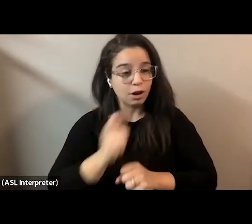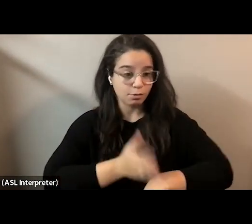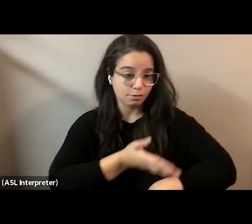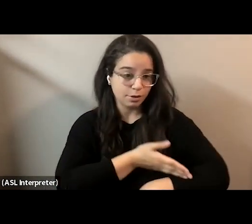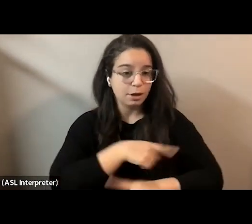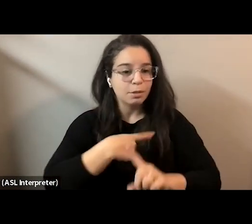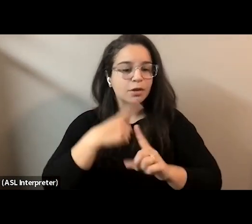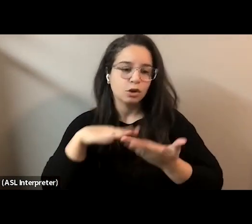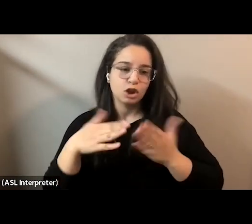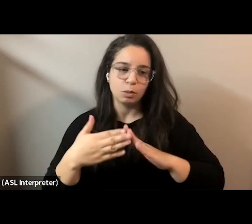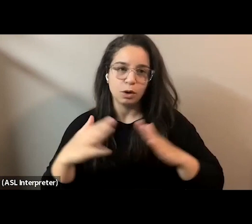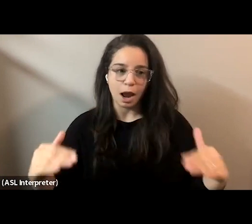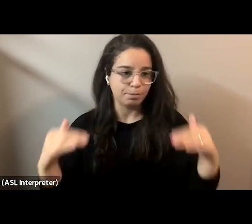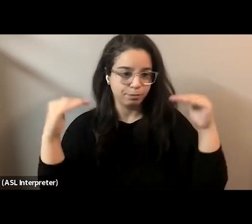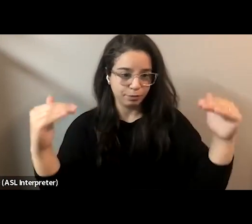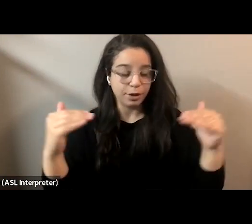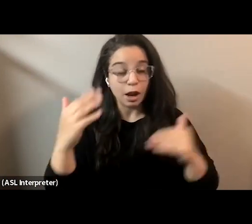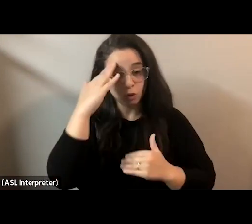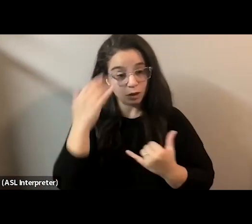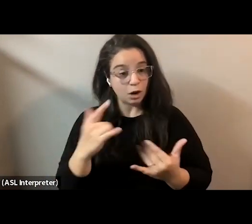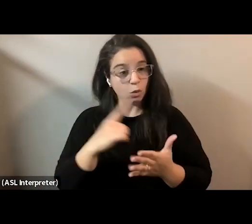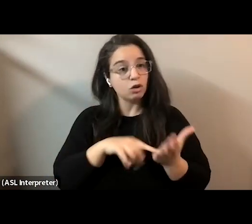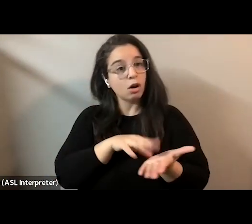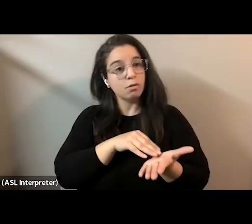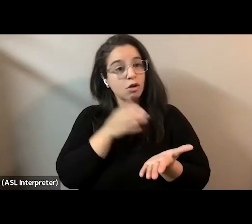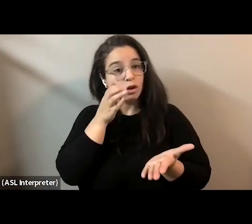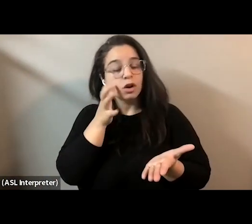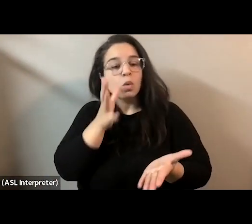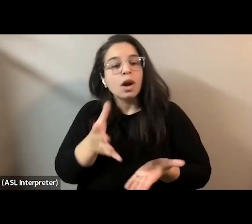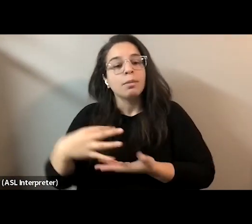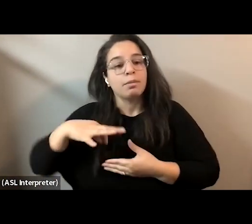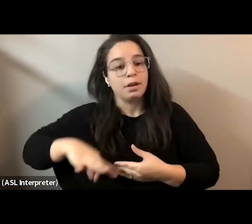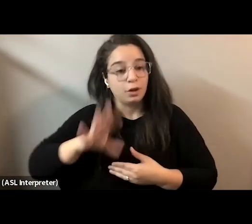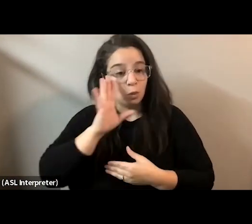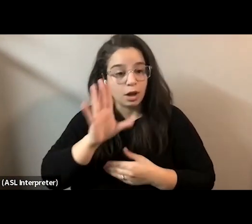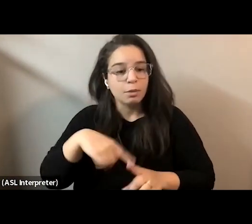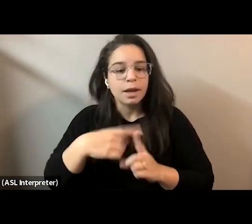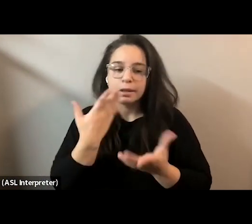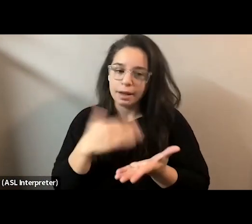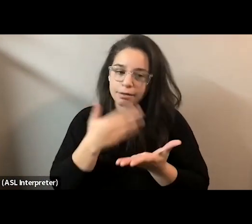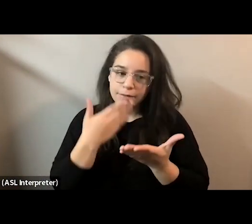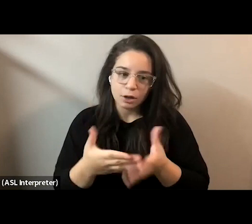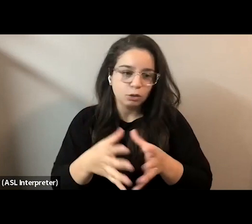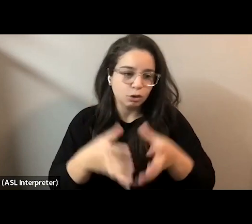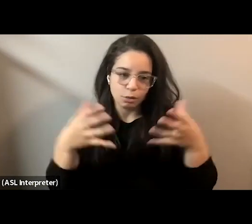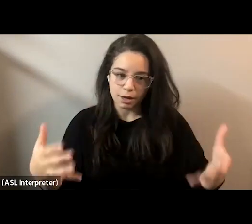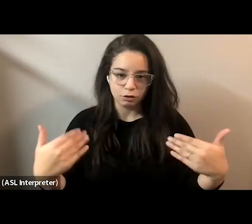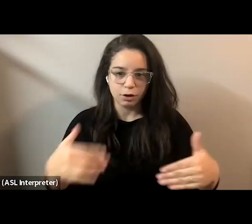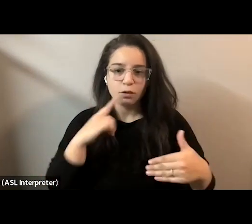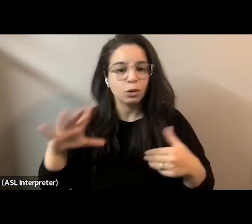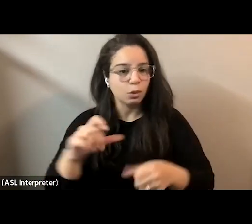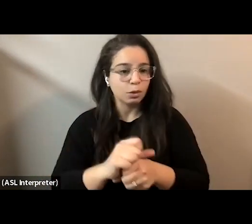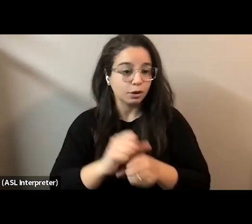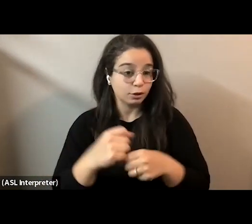communities better i know that what you'll learn today here will serve you well um and i just want to thank you so much for um for all your